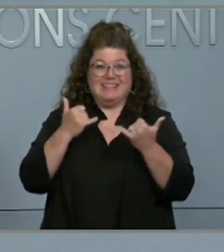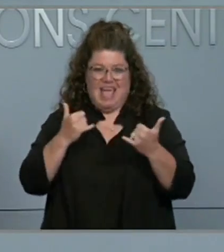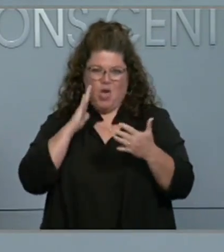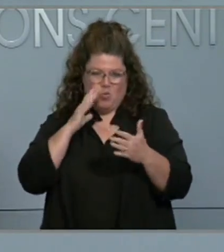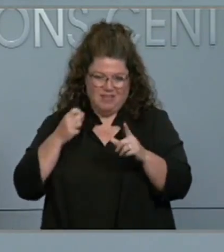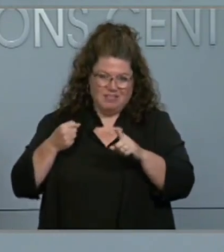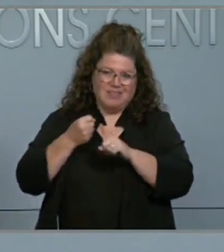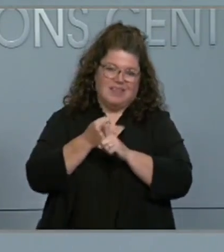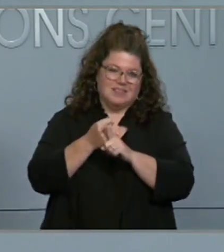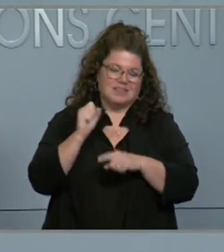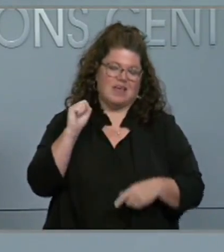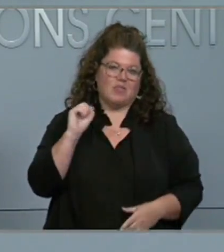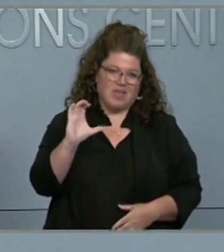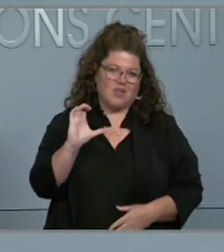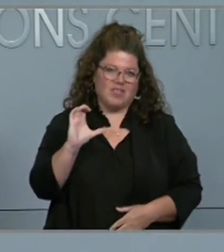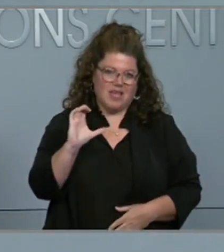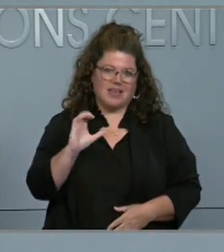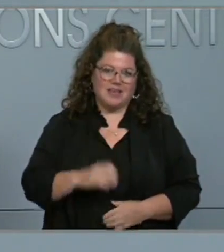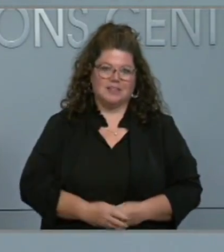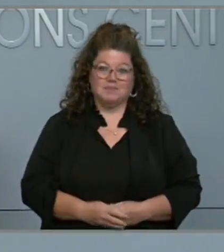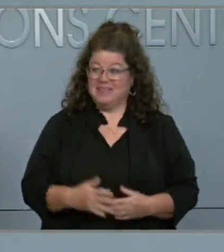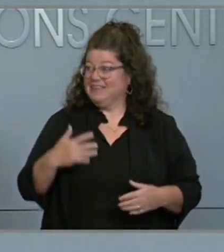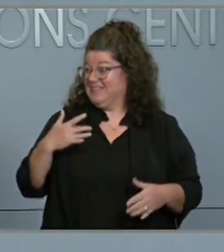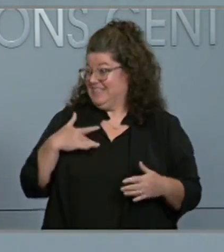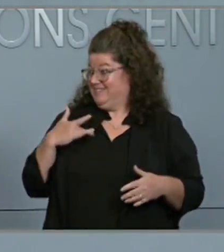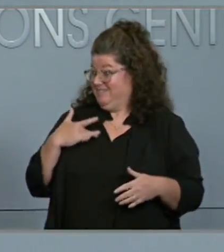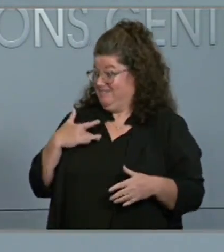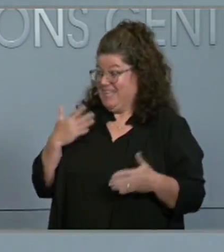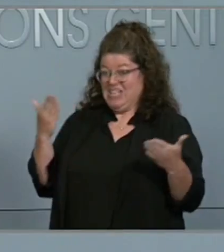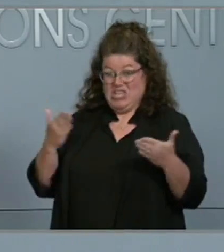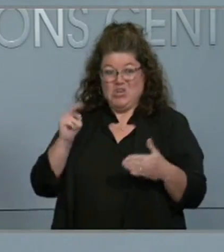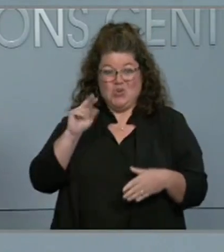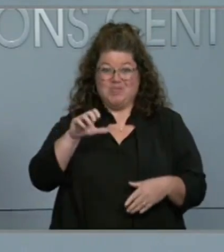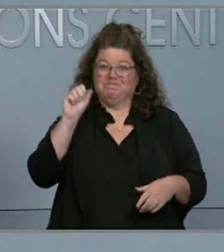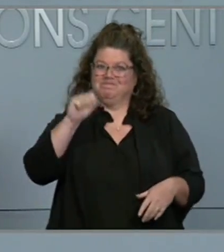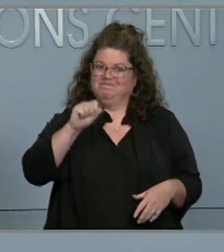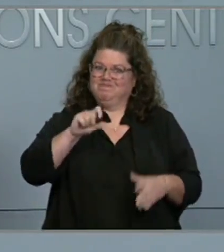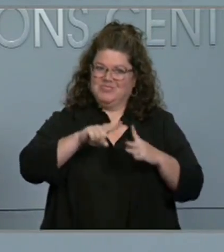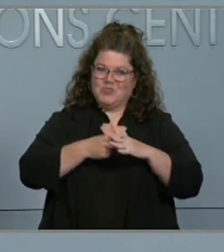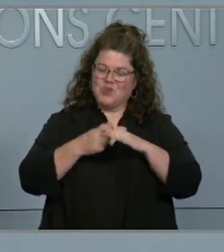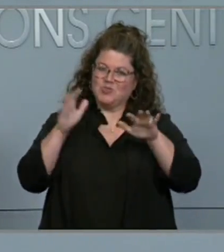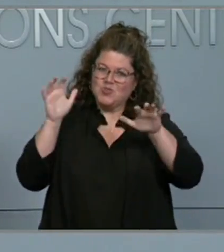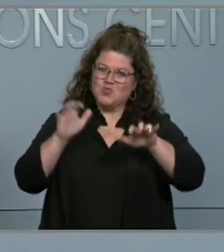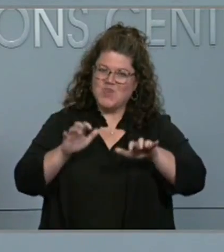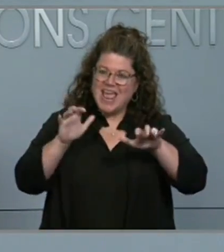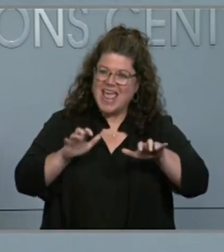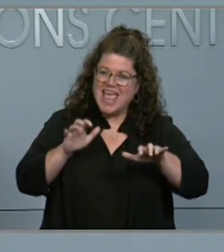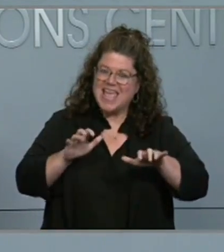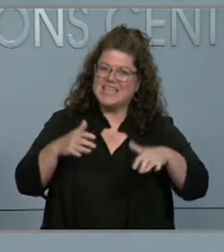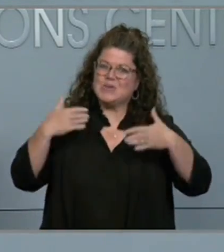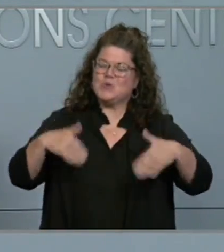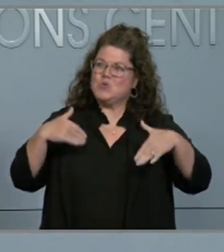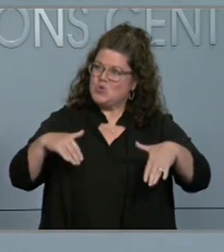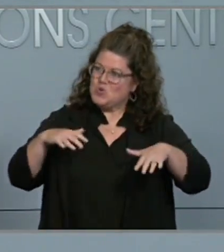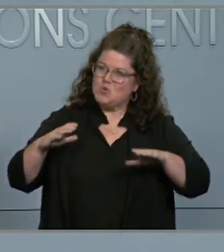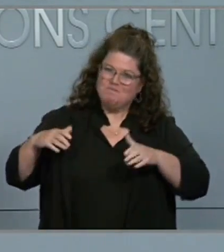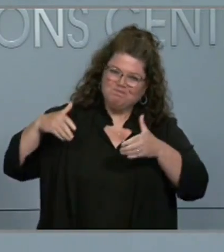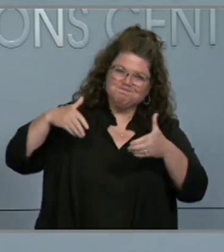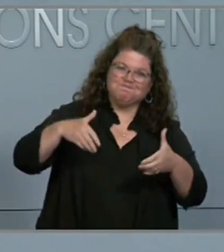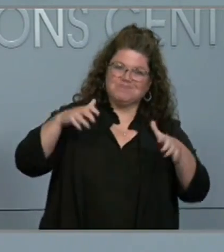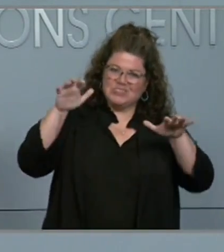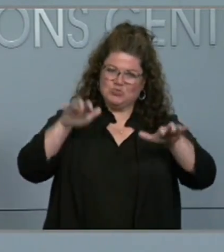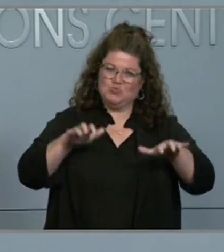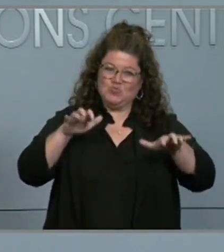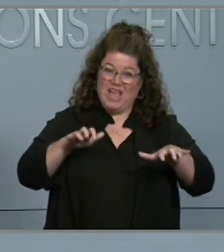Now we are feeling the impacts in North Carolina. We're seeing significant rainfall as